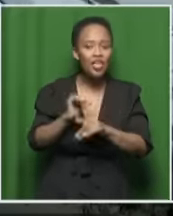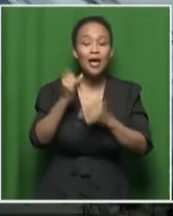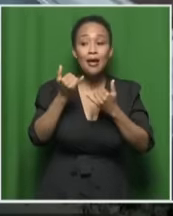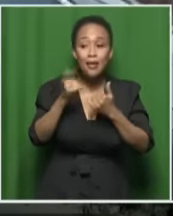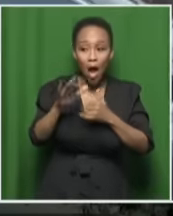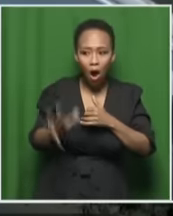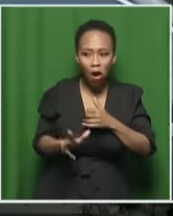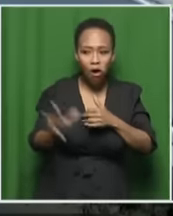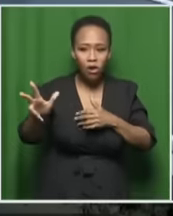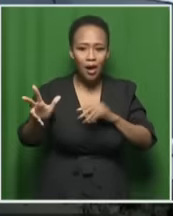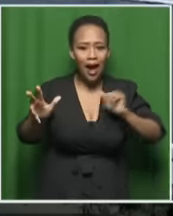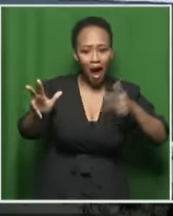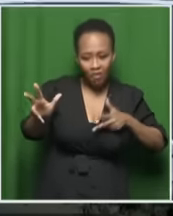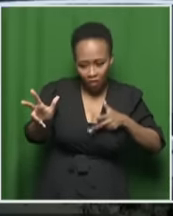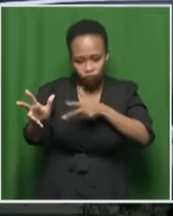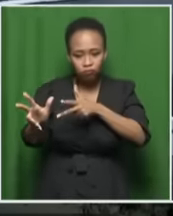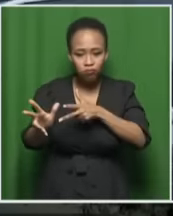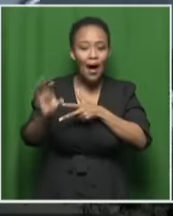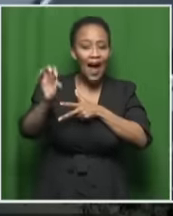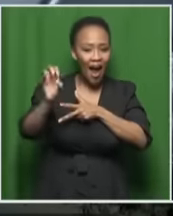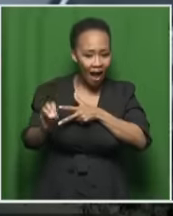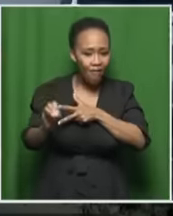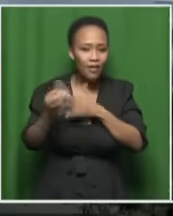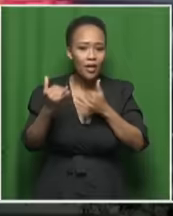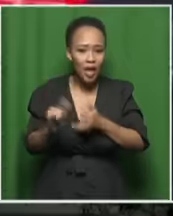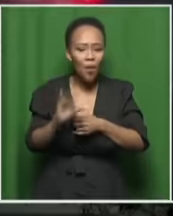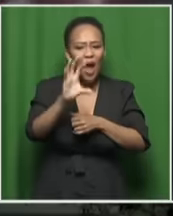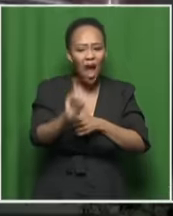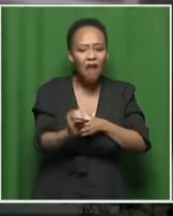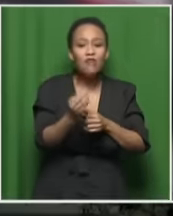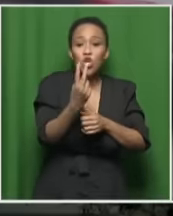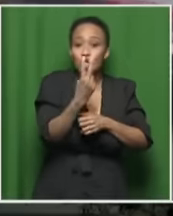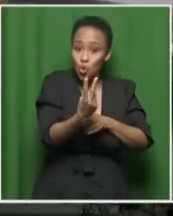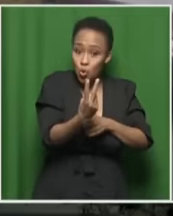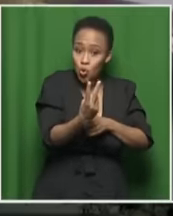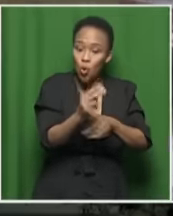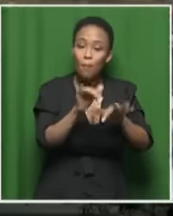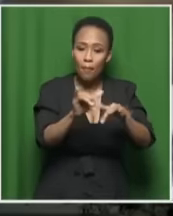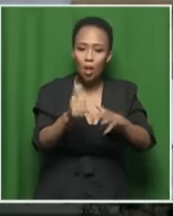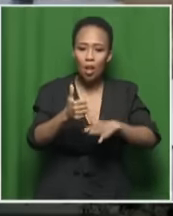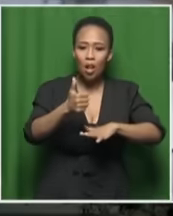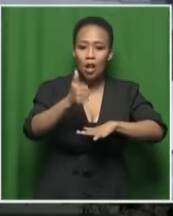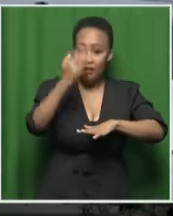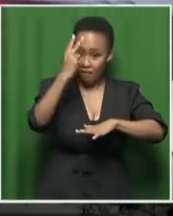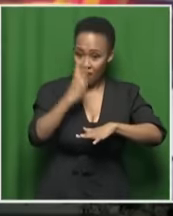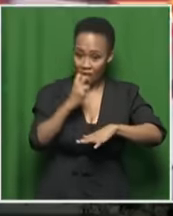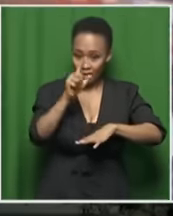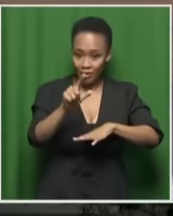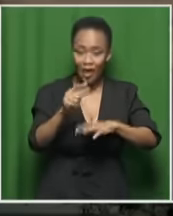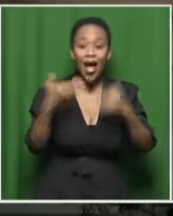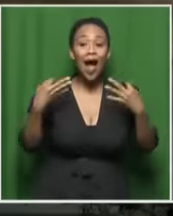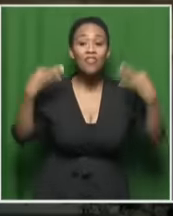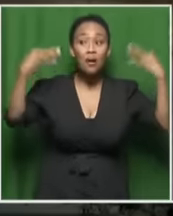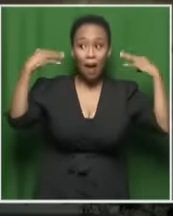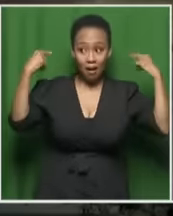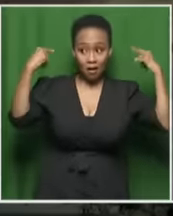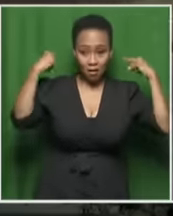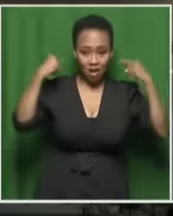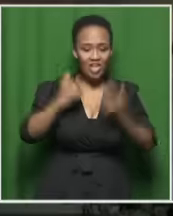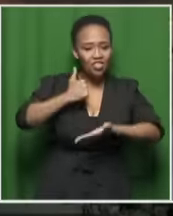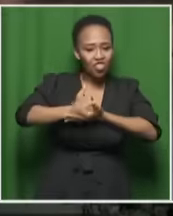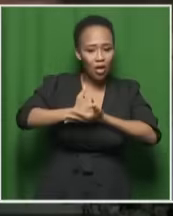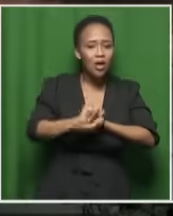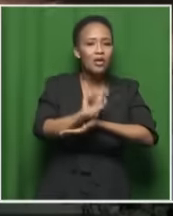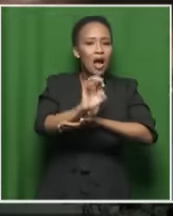that seems to be there's two individuals in front. And at the back seems to be someone from what I could